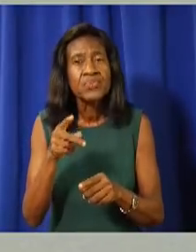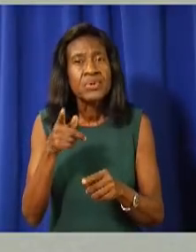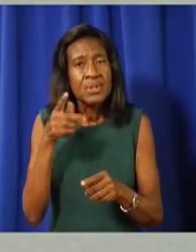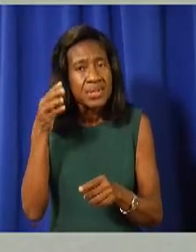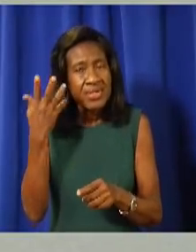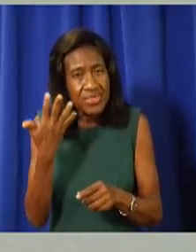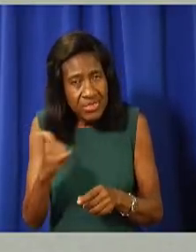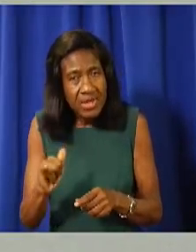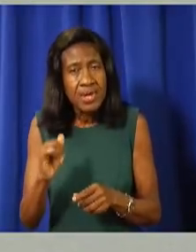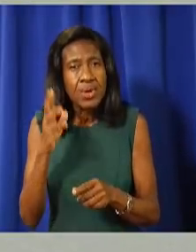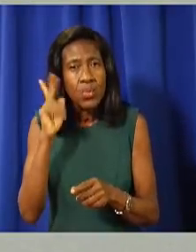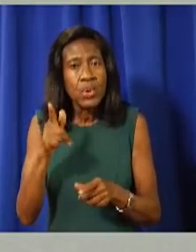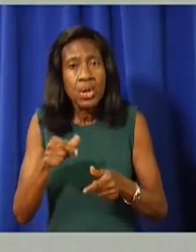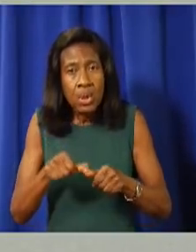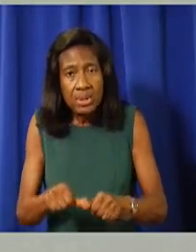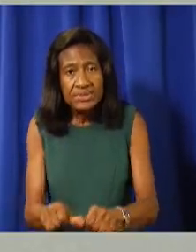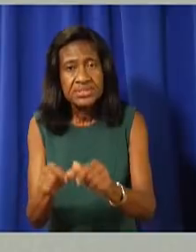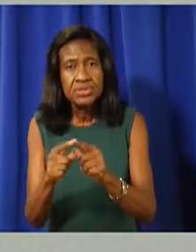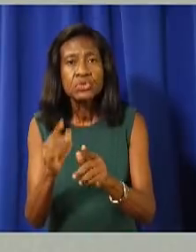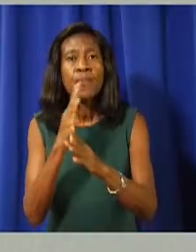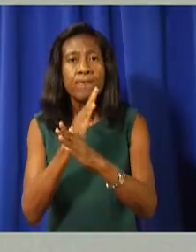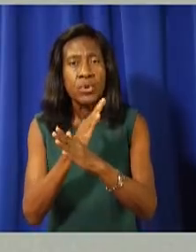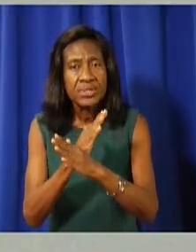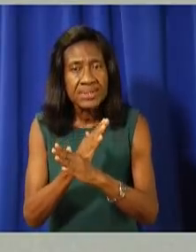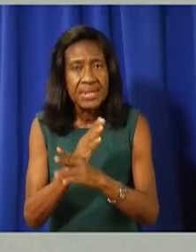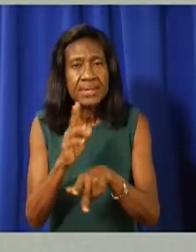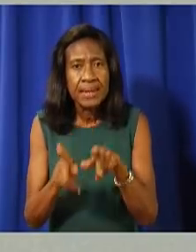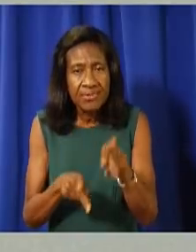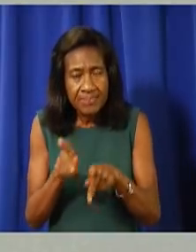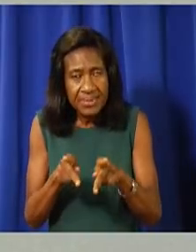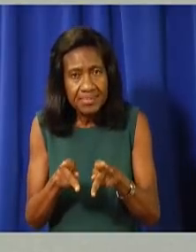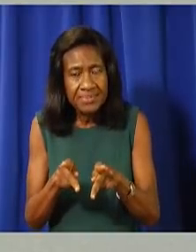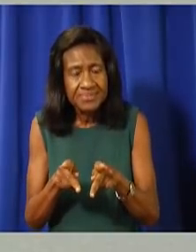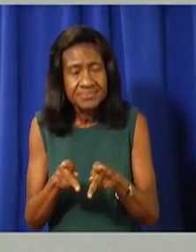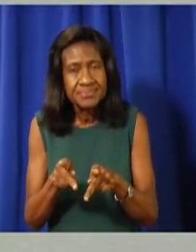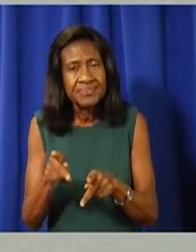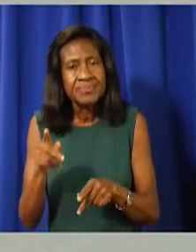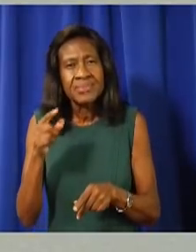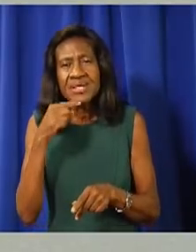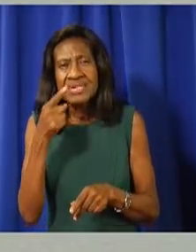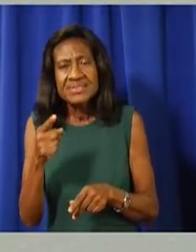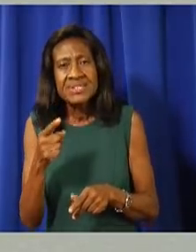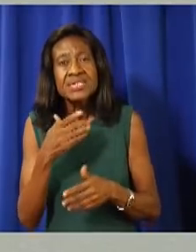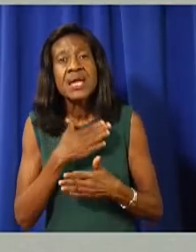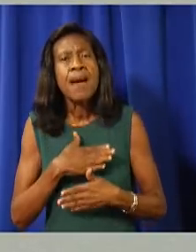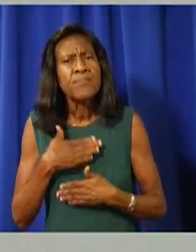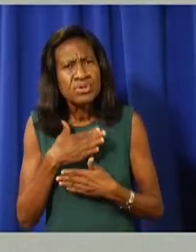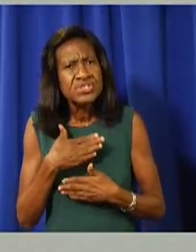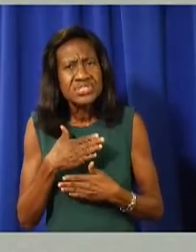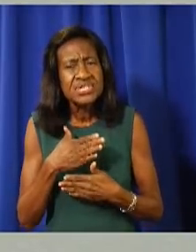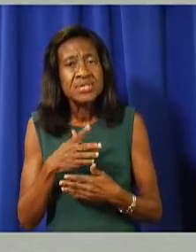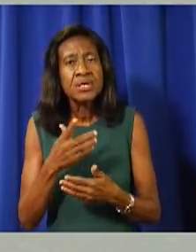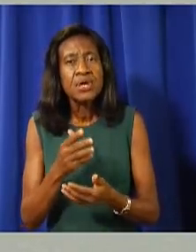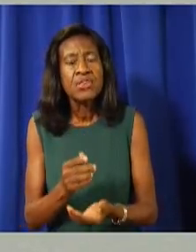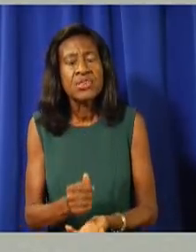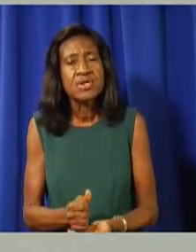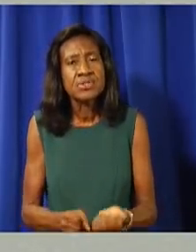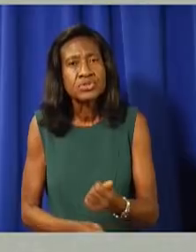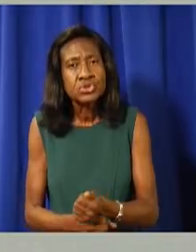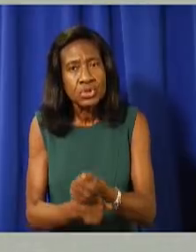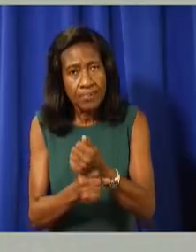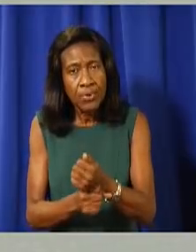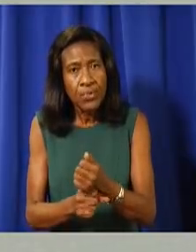the interests of our people. I will say here that I appreciate the support of the Leader of the Opposition in our efforts to get people vaccinated.